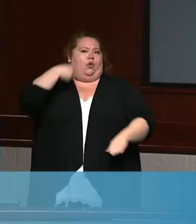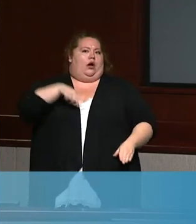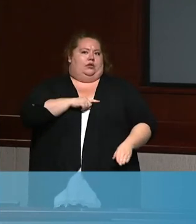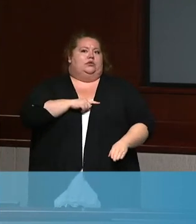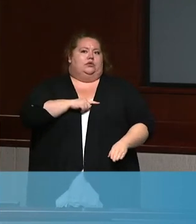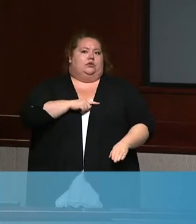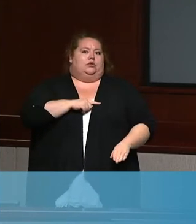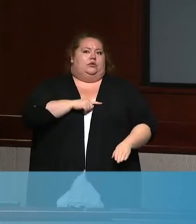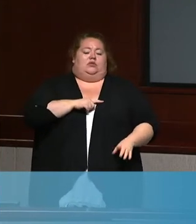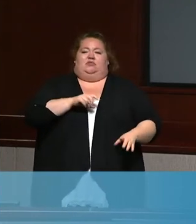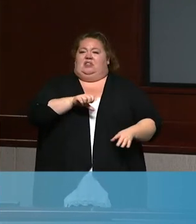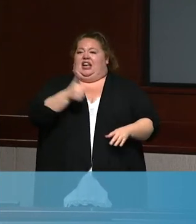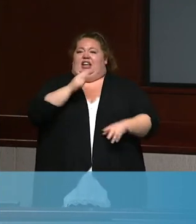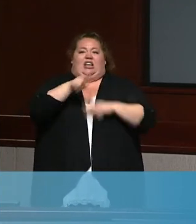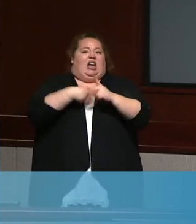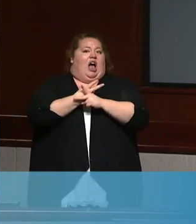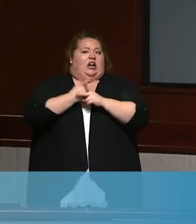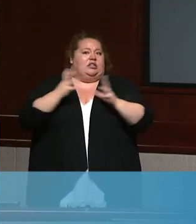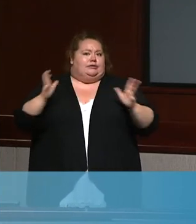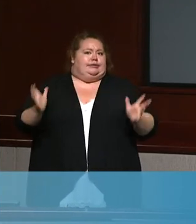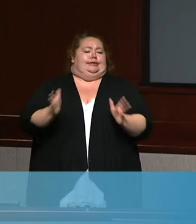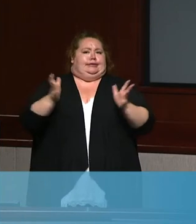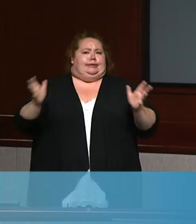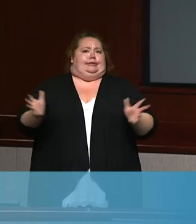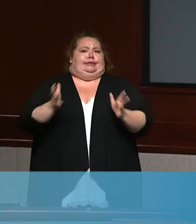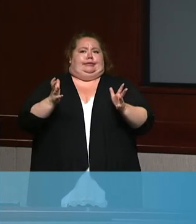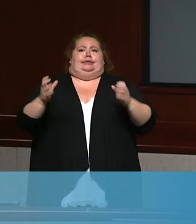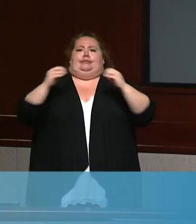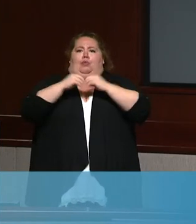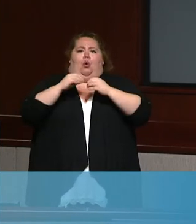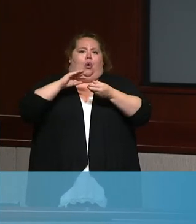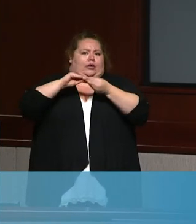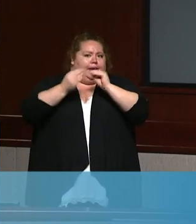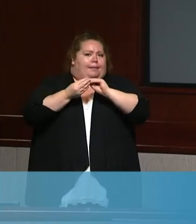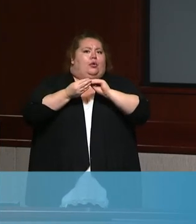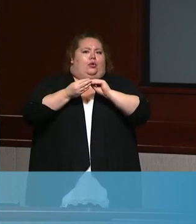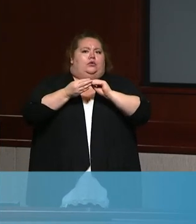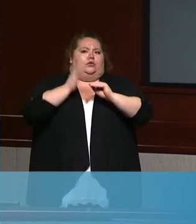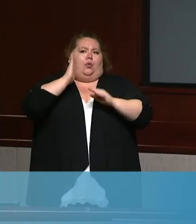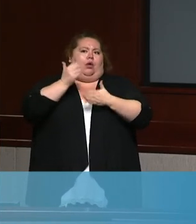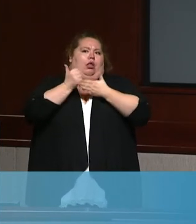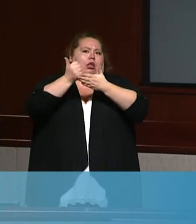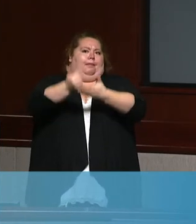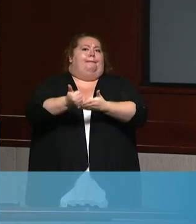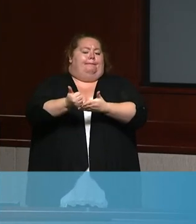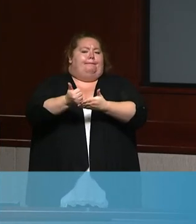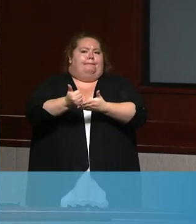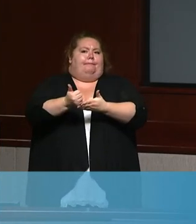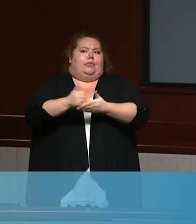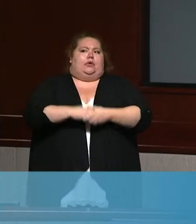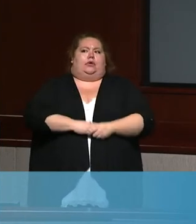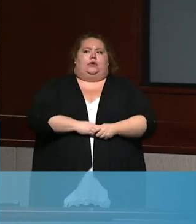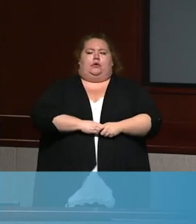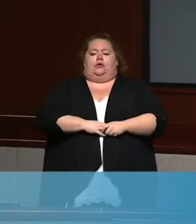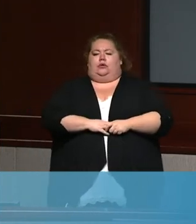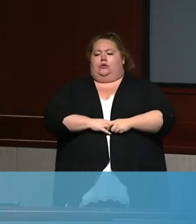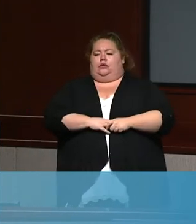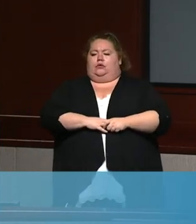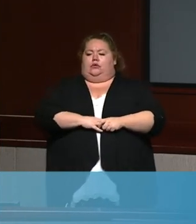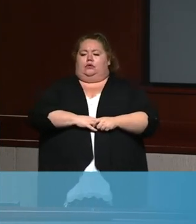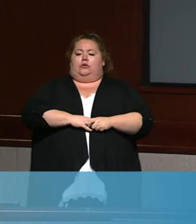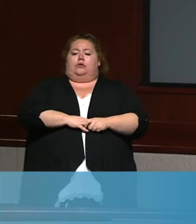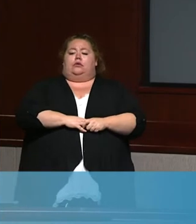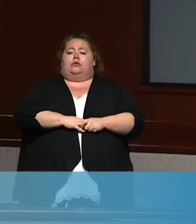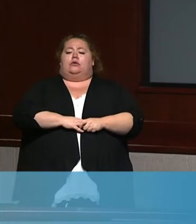any effort that we make to closing that gap will help us. And then just to, if I could, just to